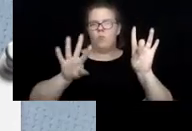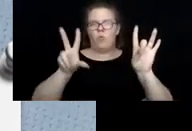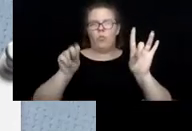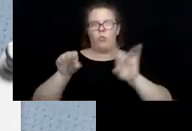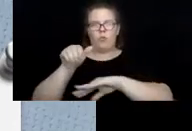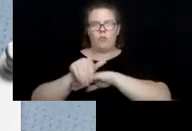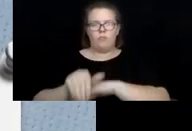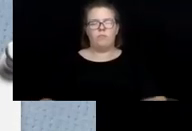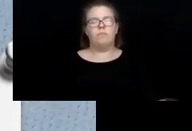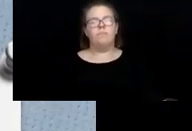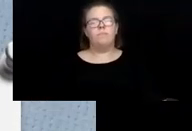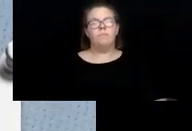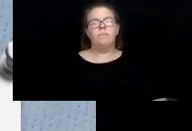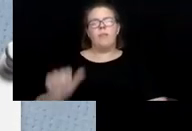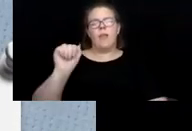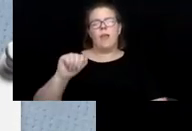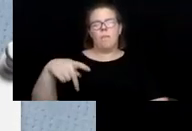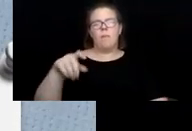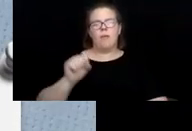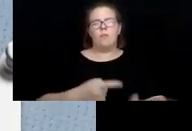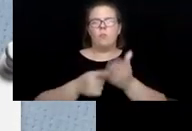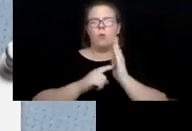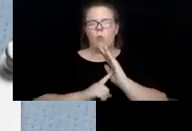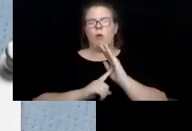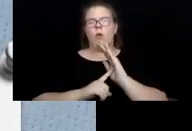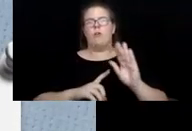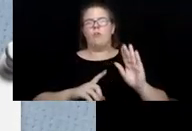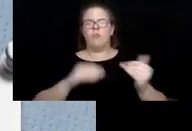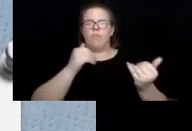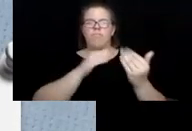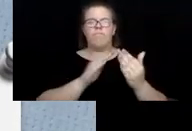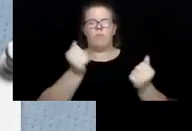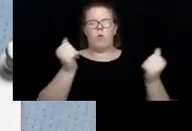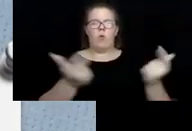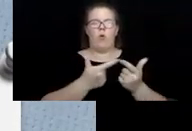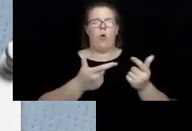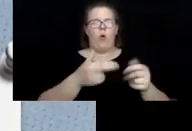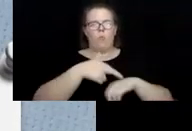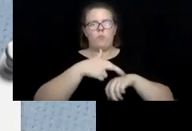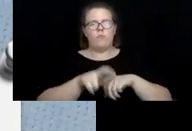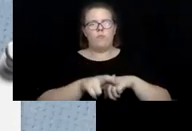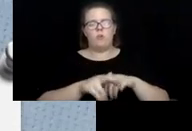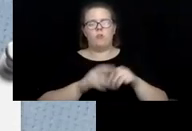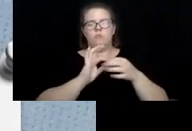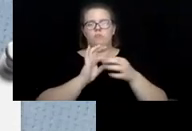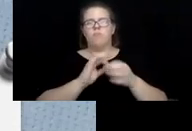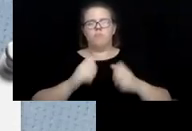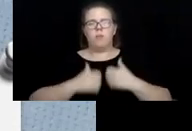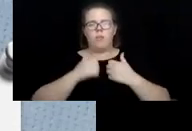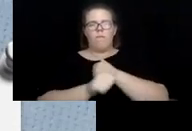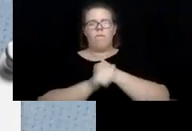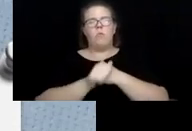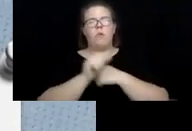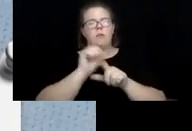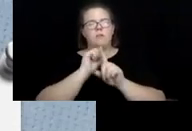APS is required to act on all referrals of life-threatening situations within 24 hours.